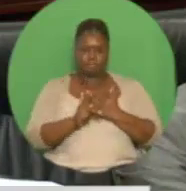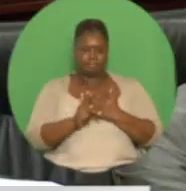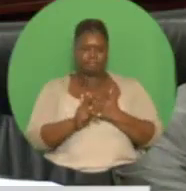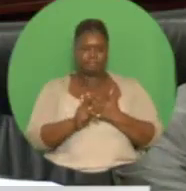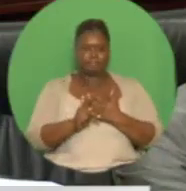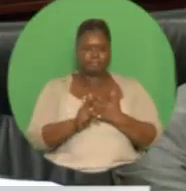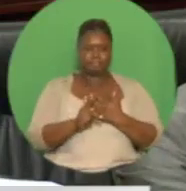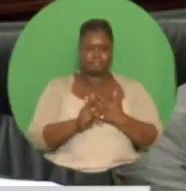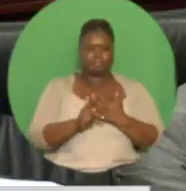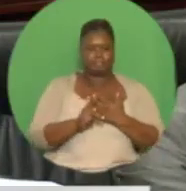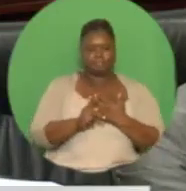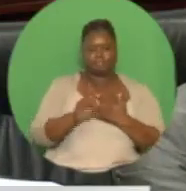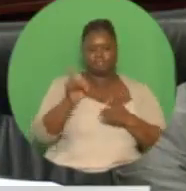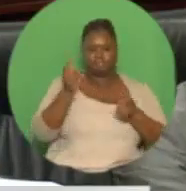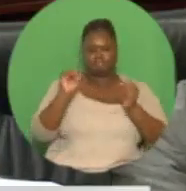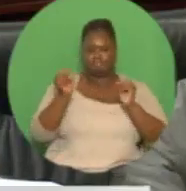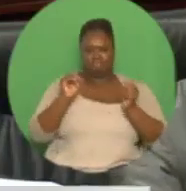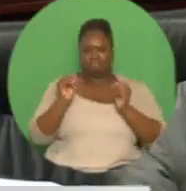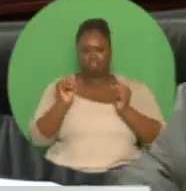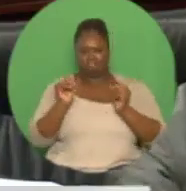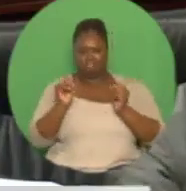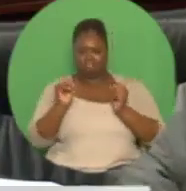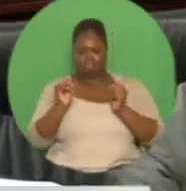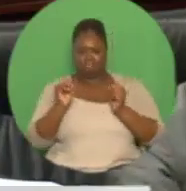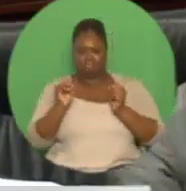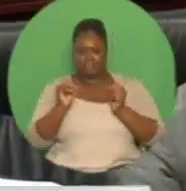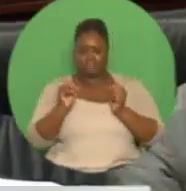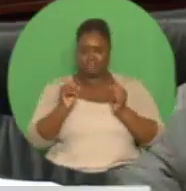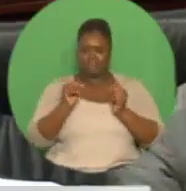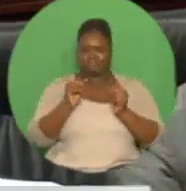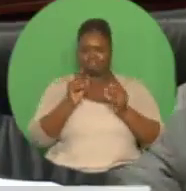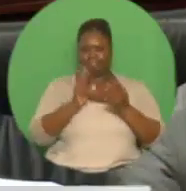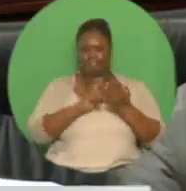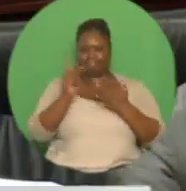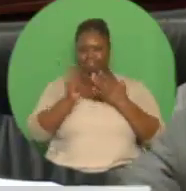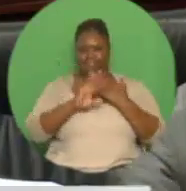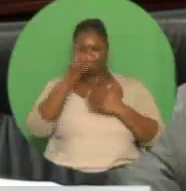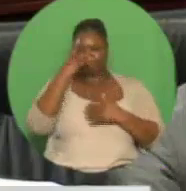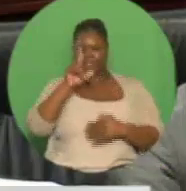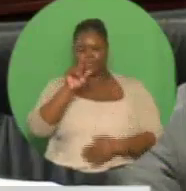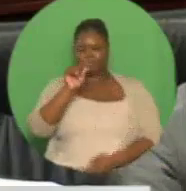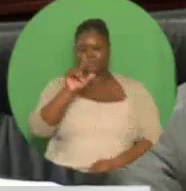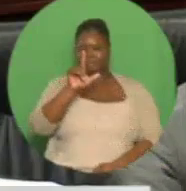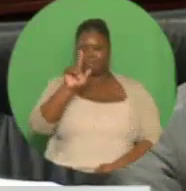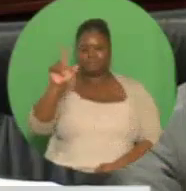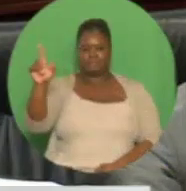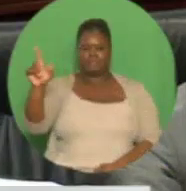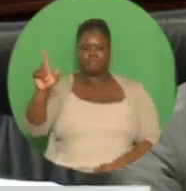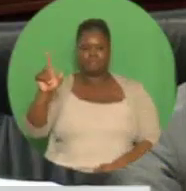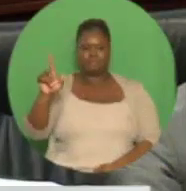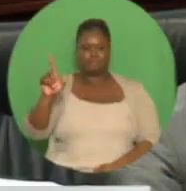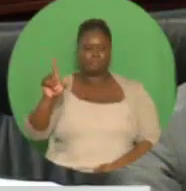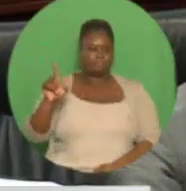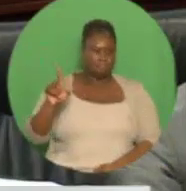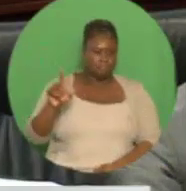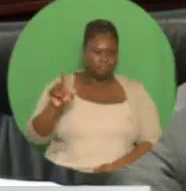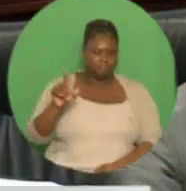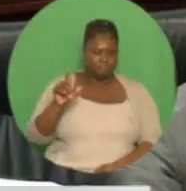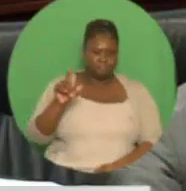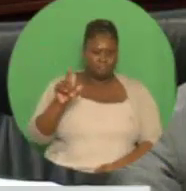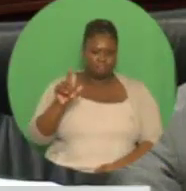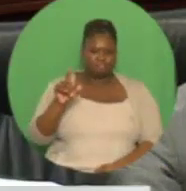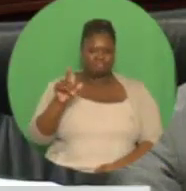offshore compression project to come to an end in 2021, exploration drilling will be taking place in the period 2019 to